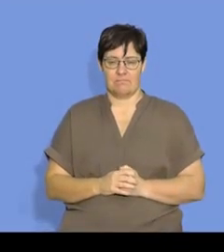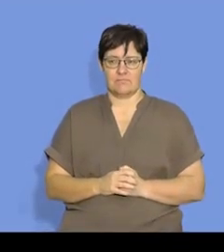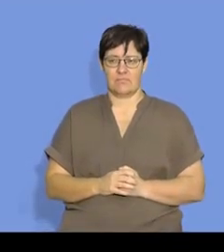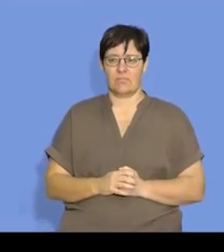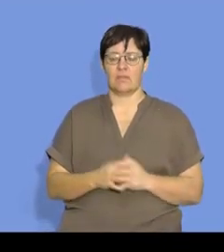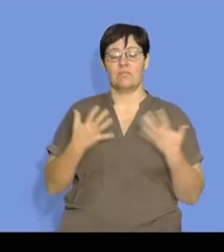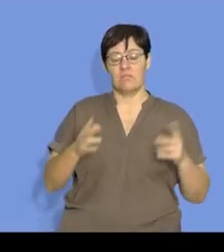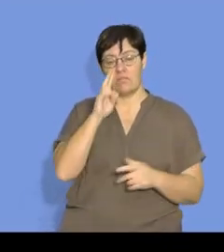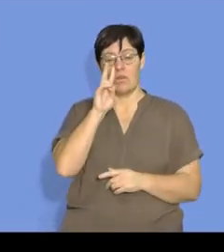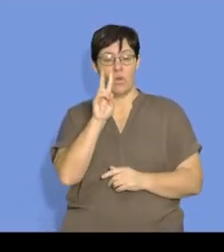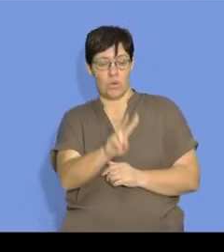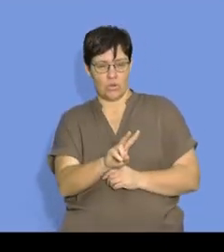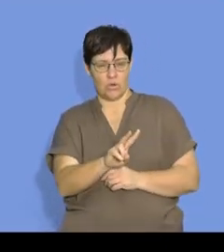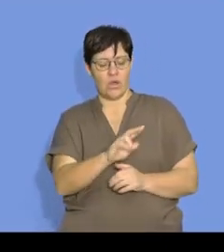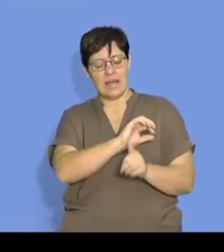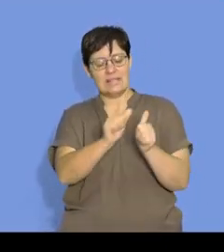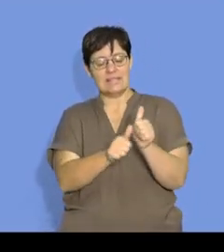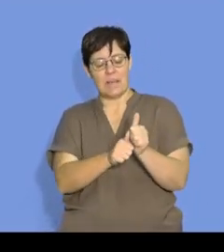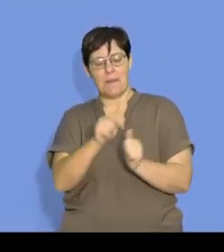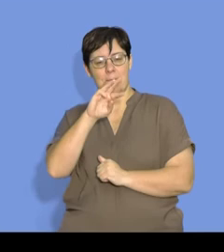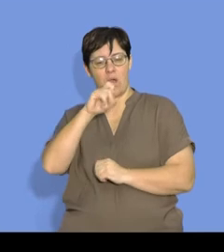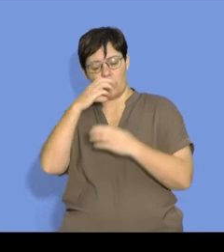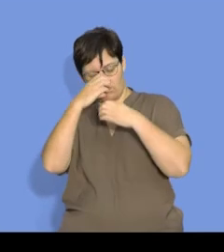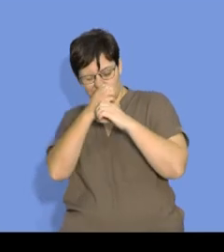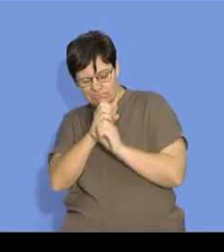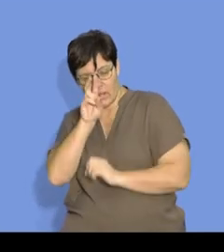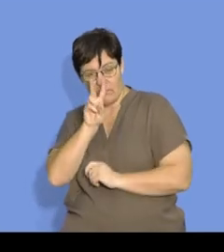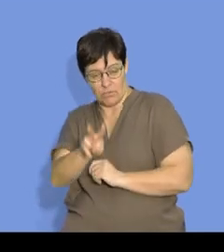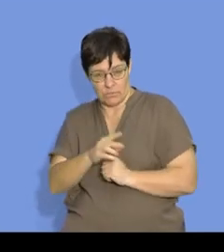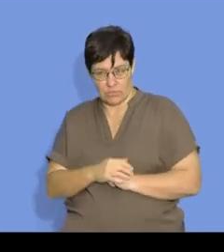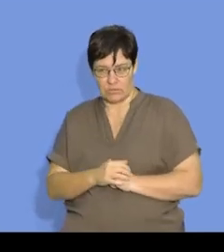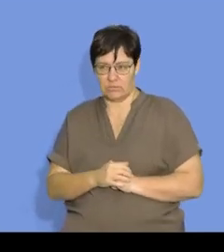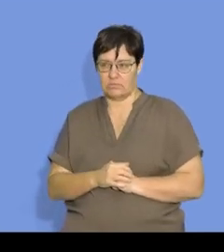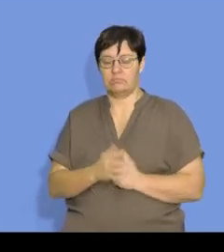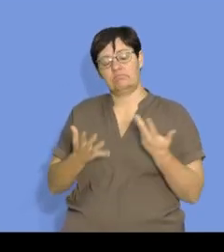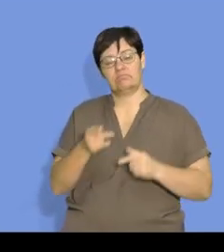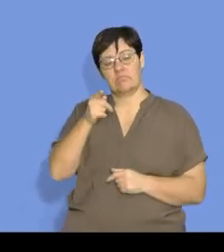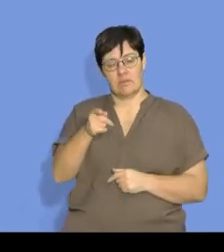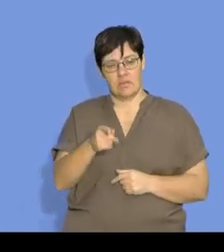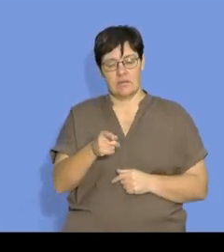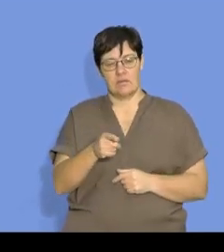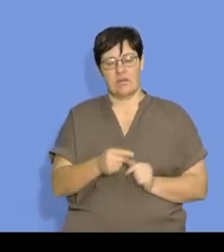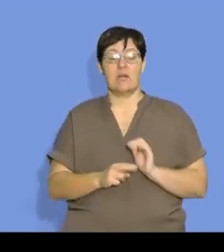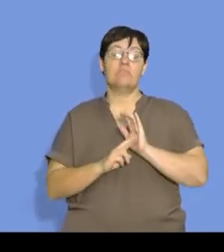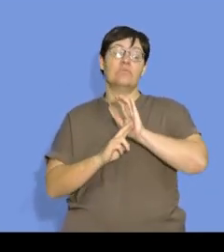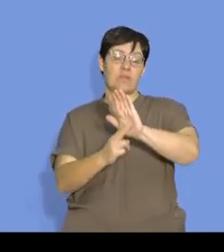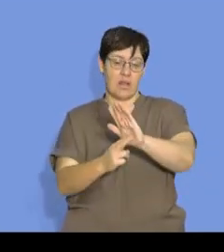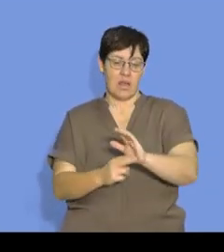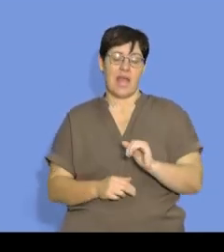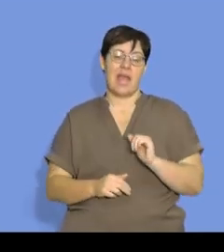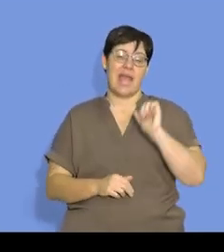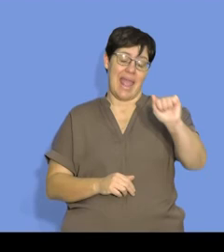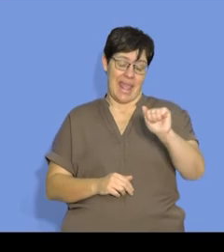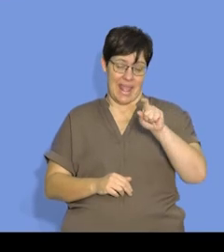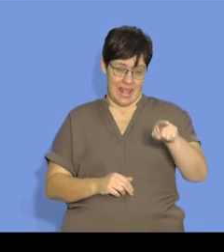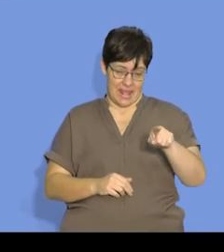So, if we look at the submicro view of a reaction, let's say this is my representation for particle